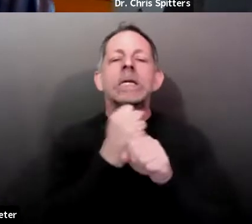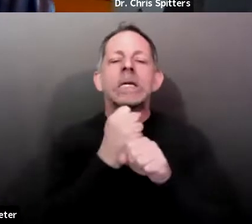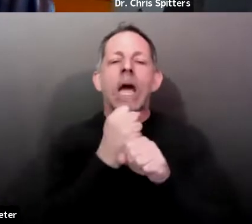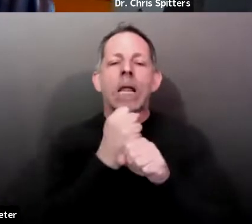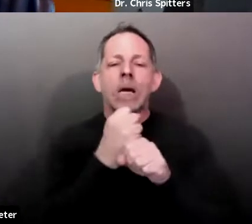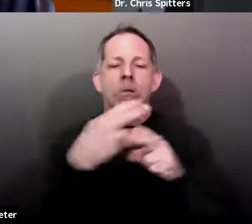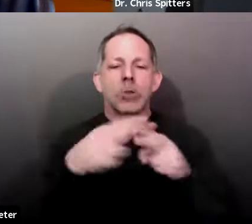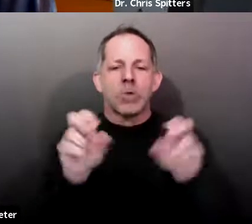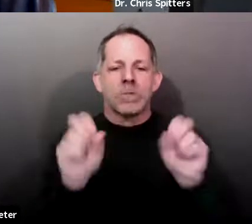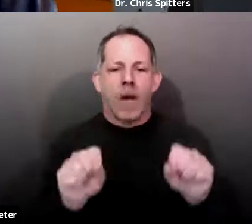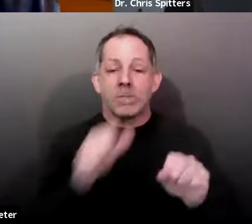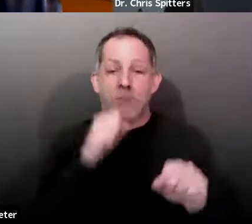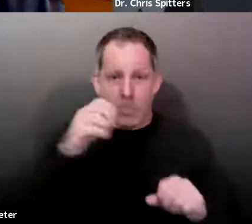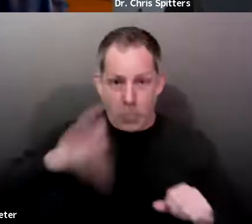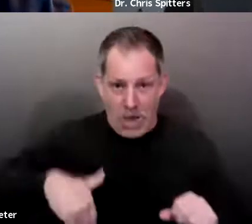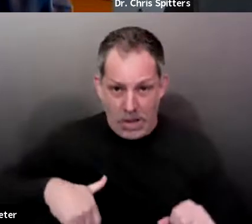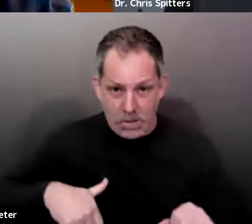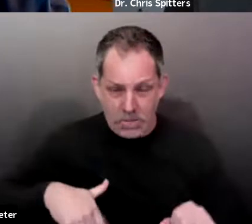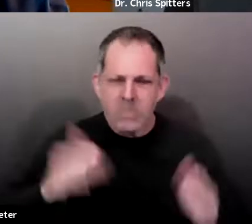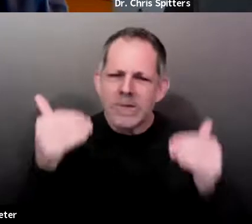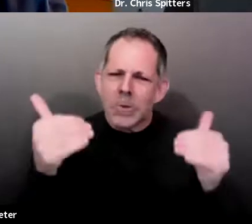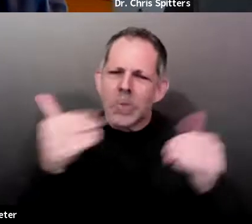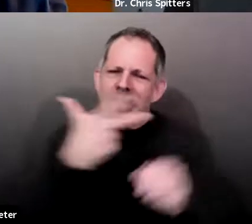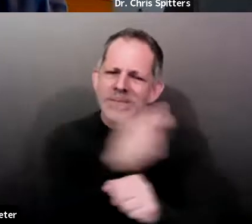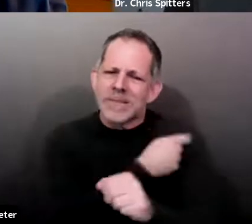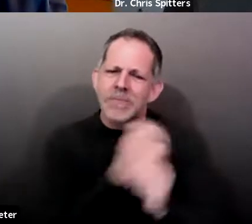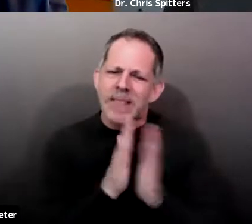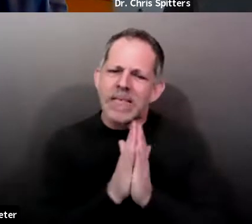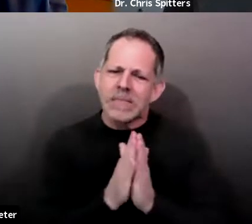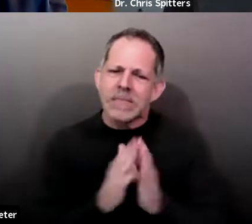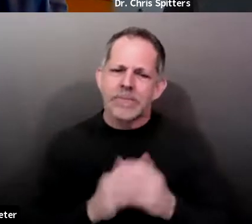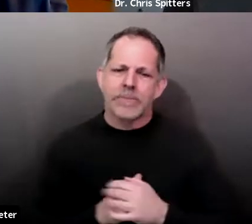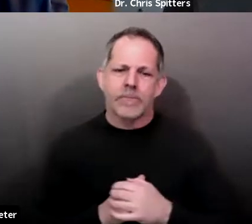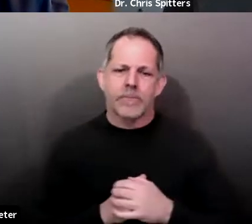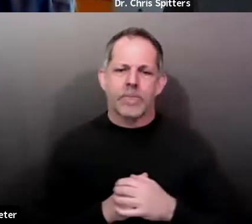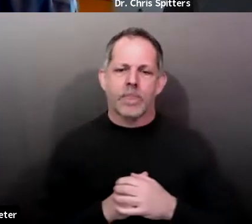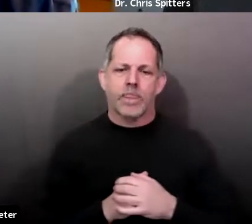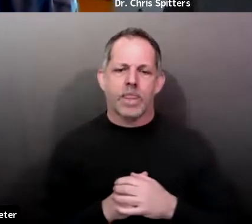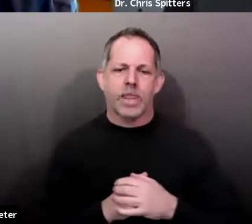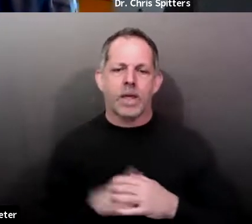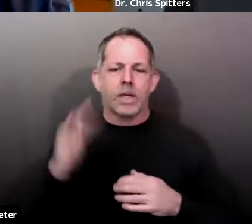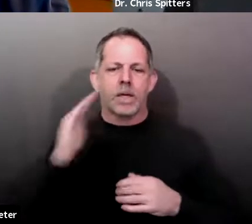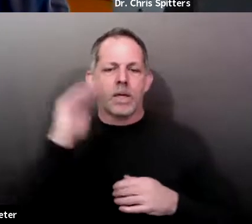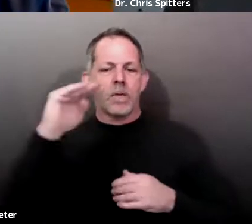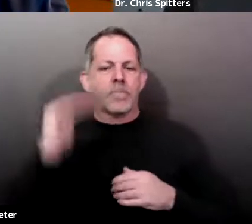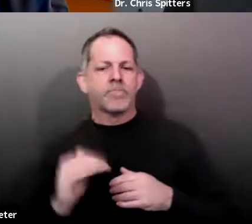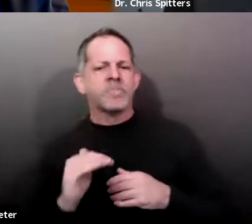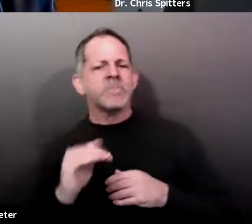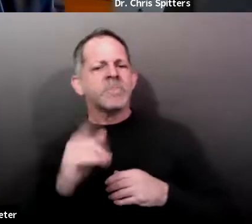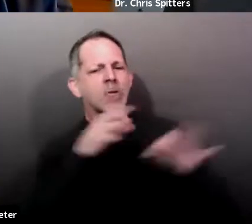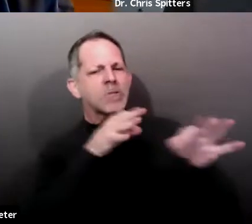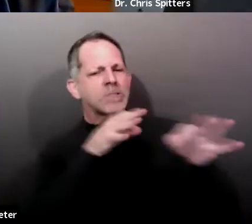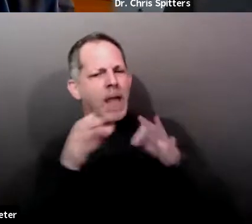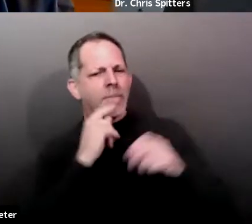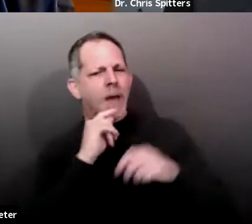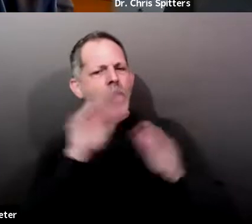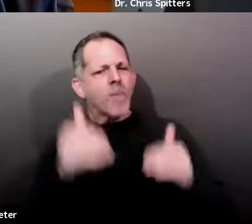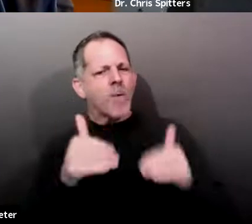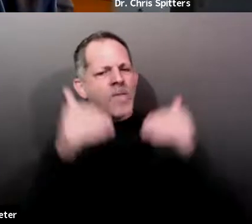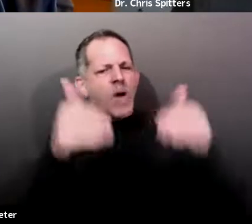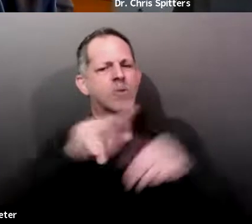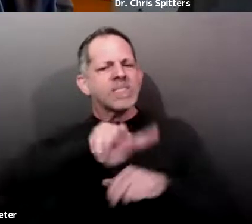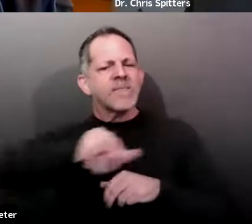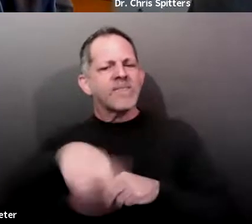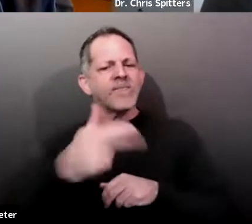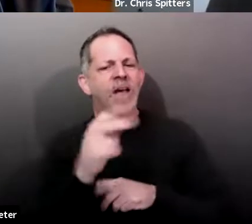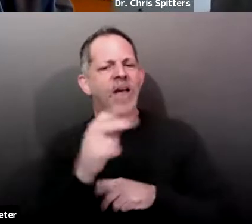The next question, are you, you're eager to move on to phase three in the county and what are your thoughts on splitting up the regions and moving back to